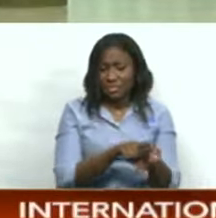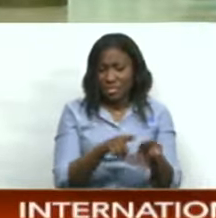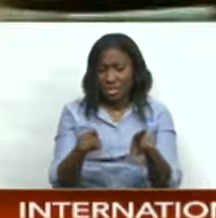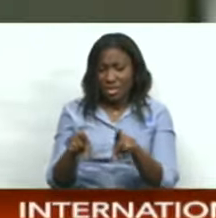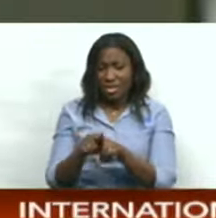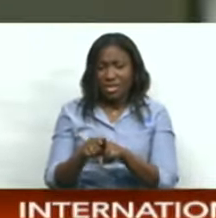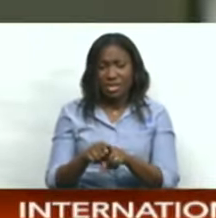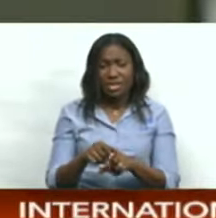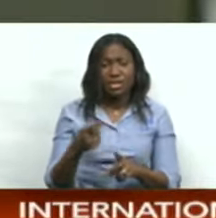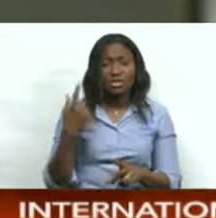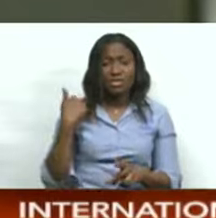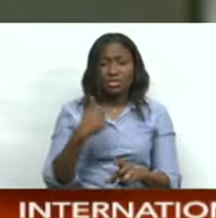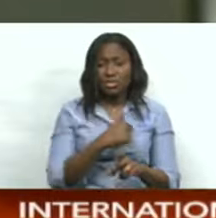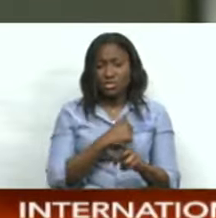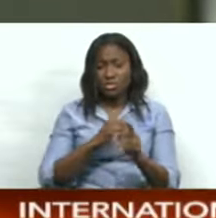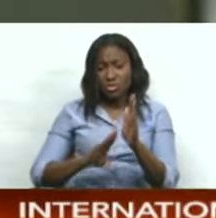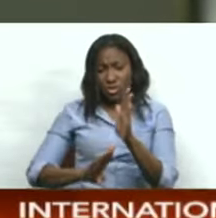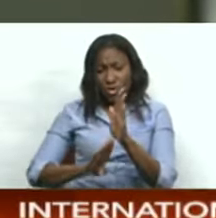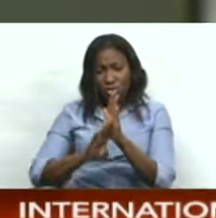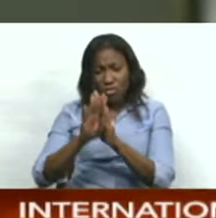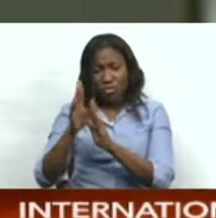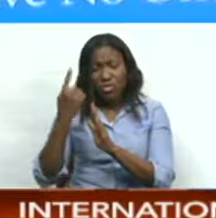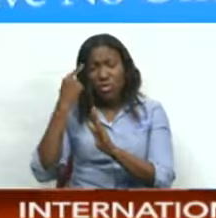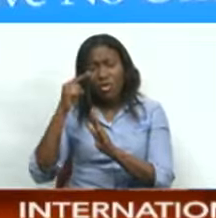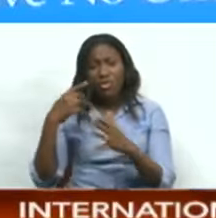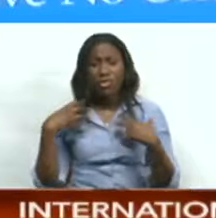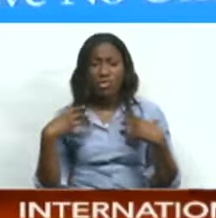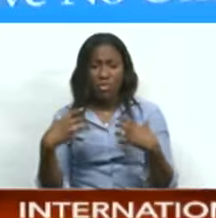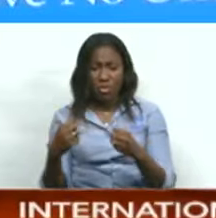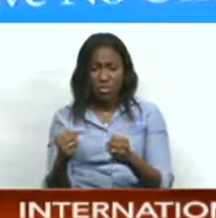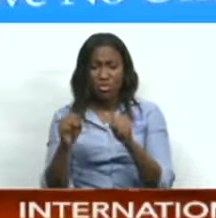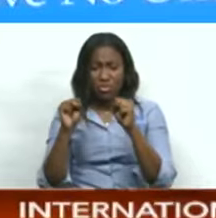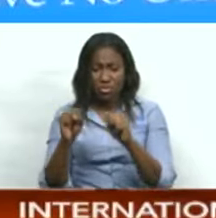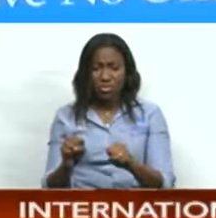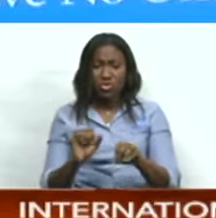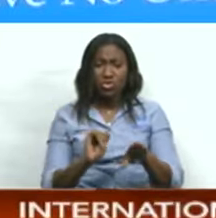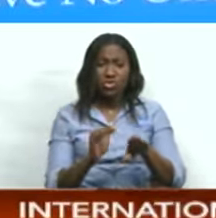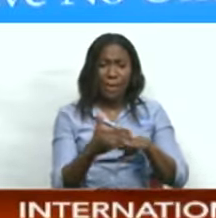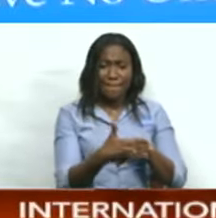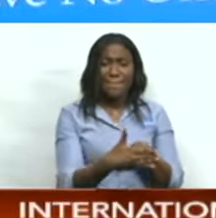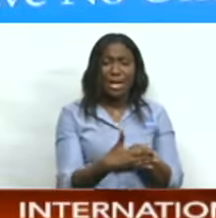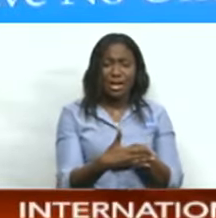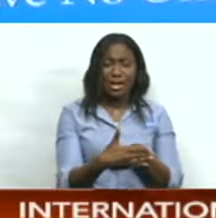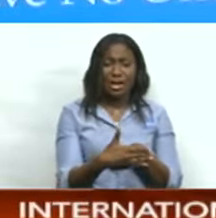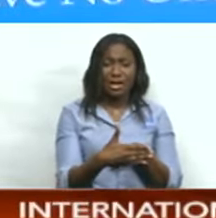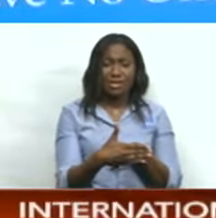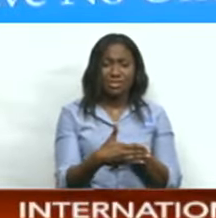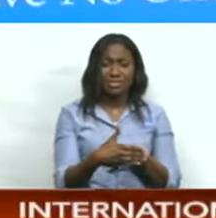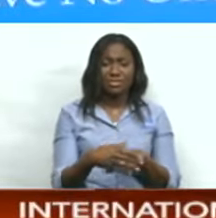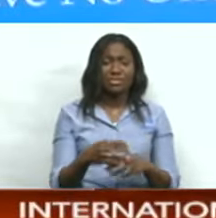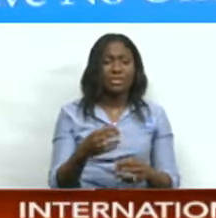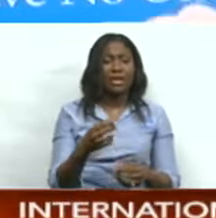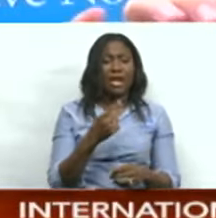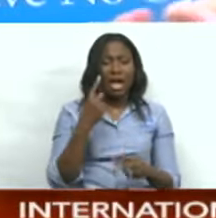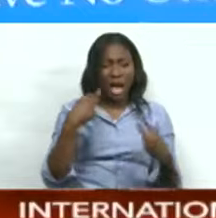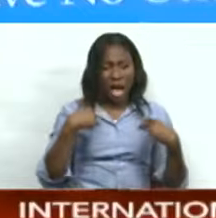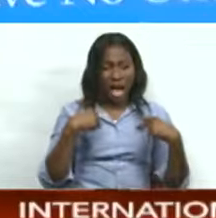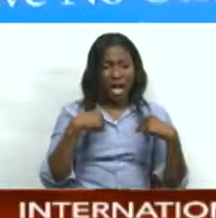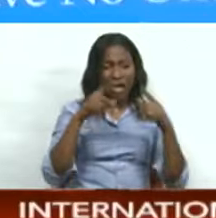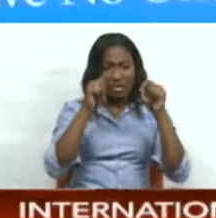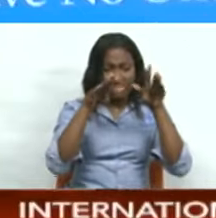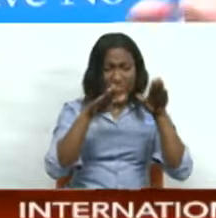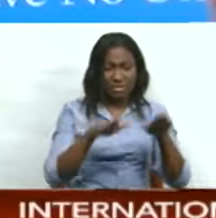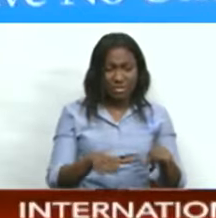country's progression in the area of good health and well-being. Jamaica has this maternal mortality indicator much